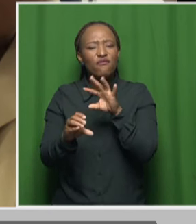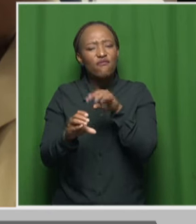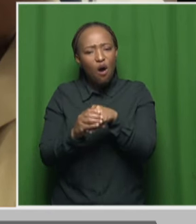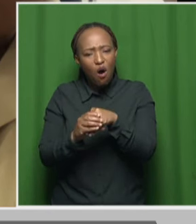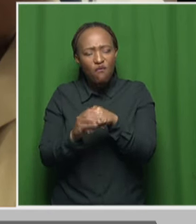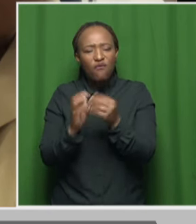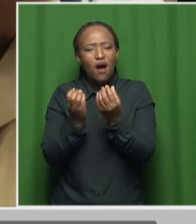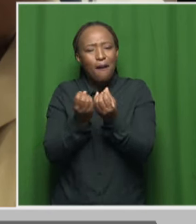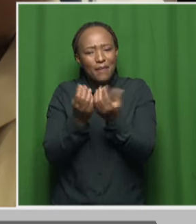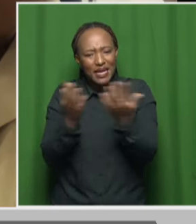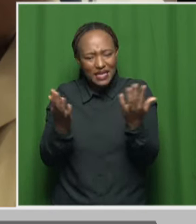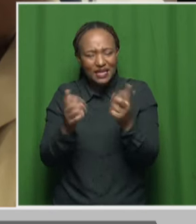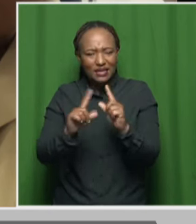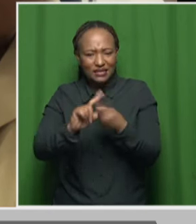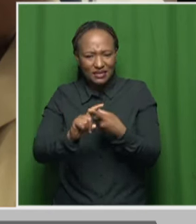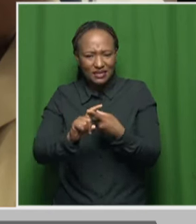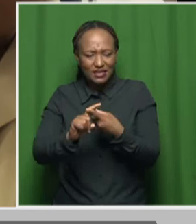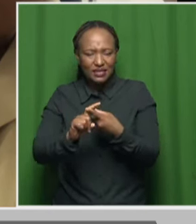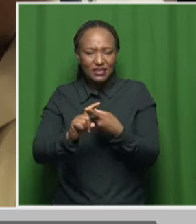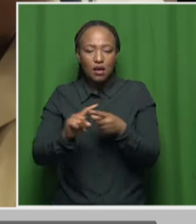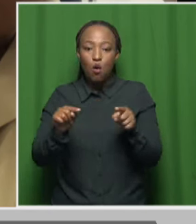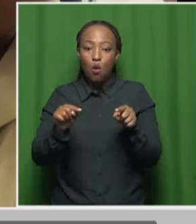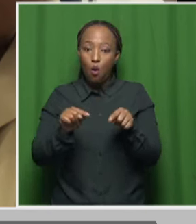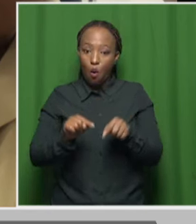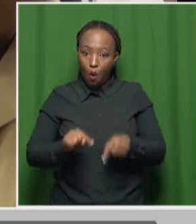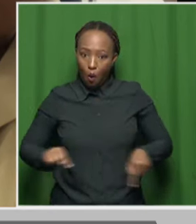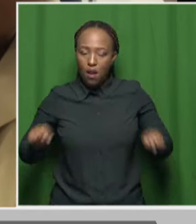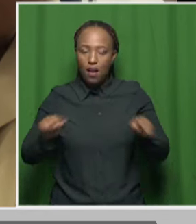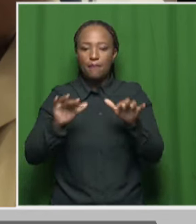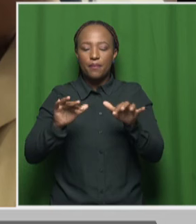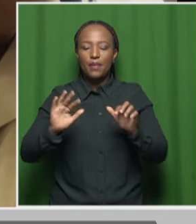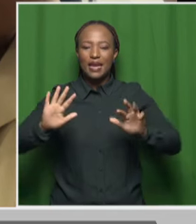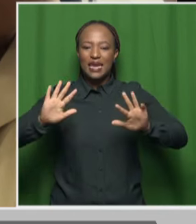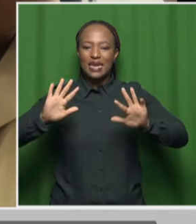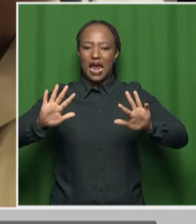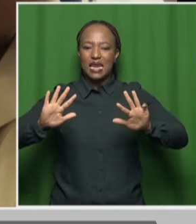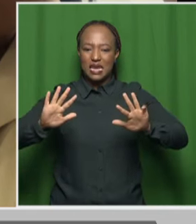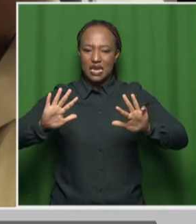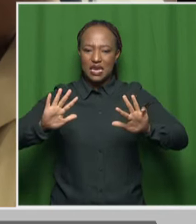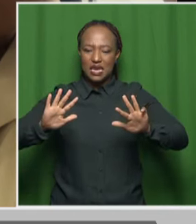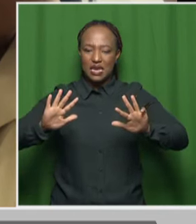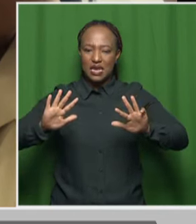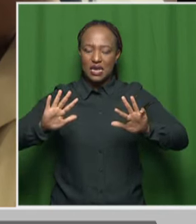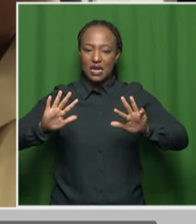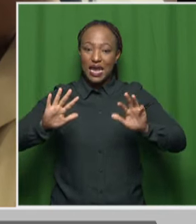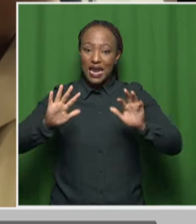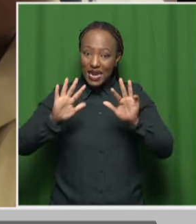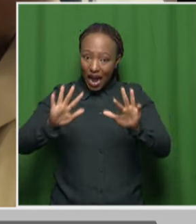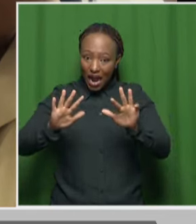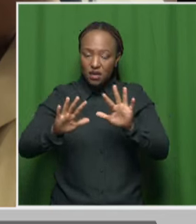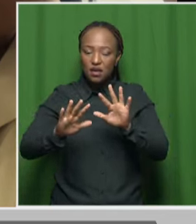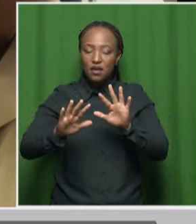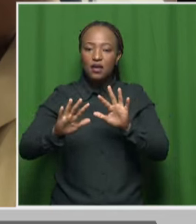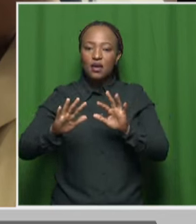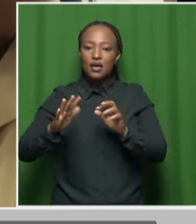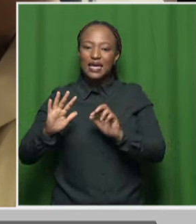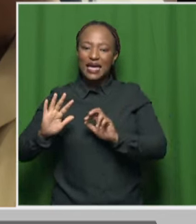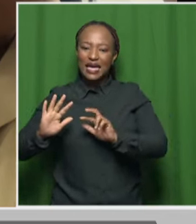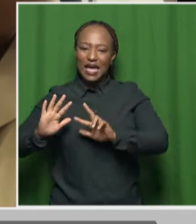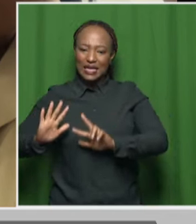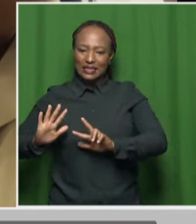overall? There were all nine. Nine of them were involved and eight